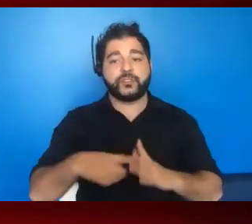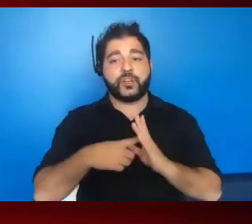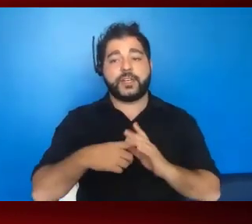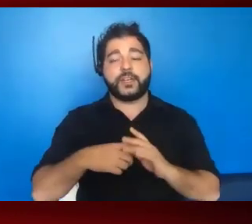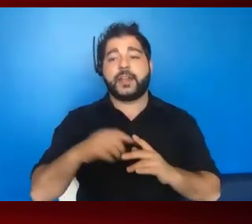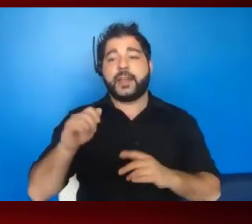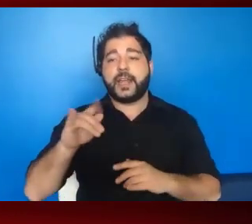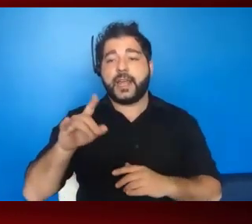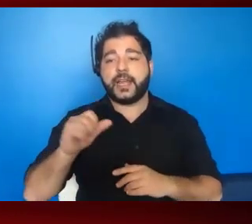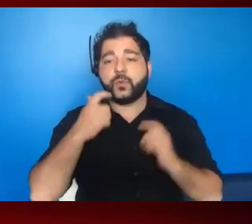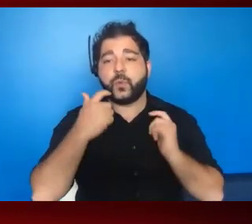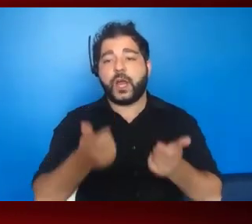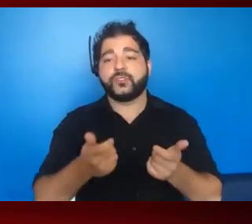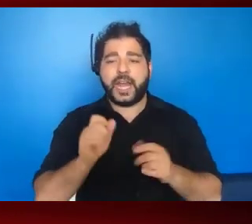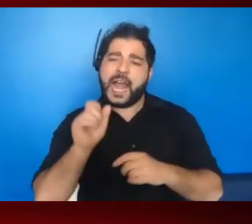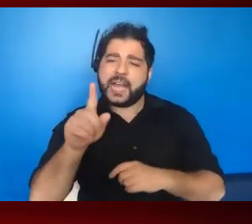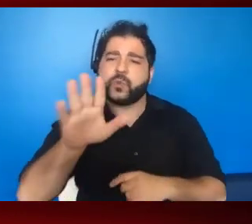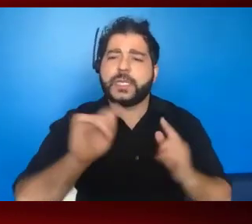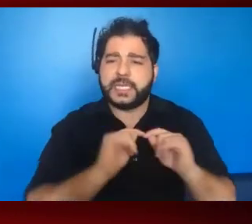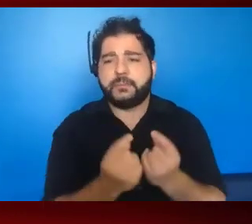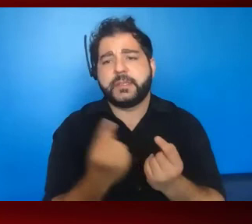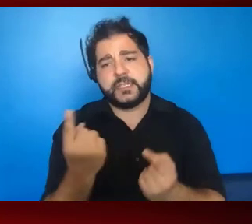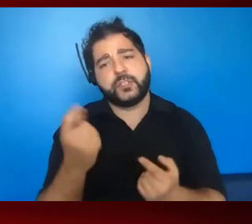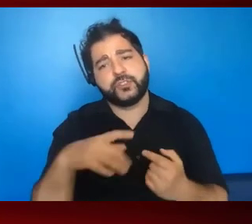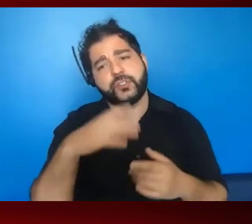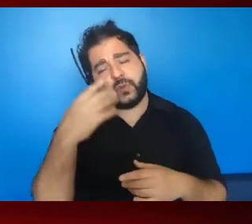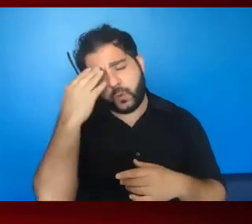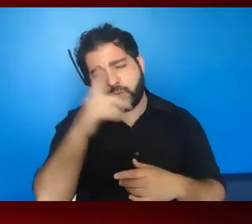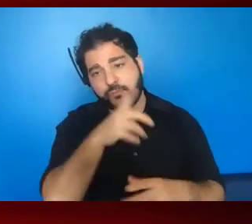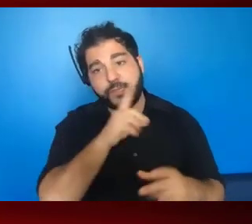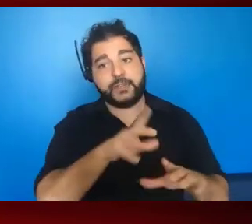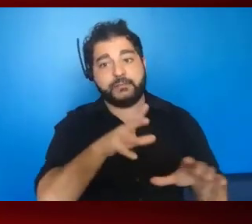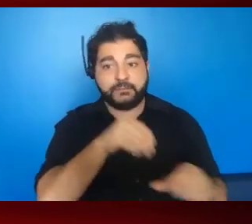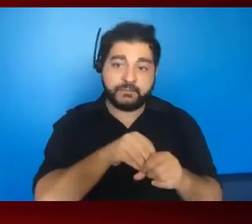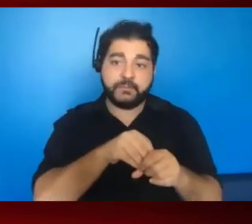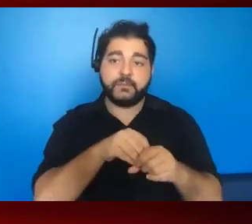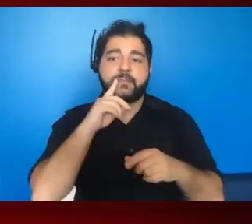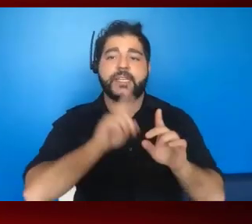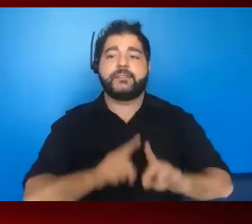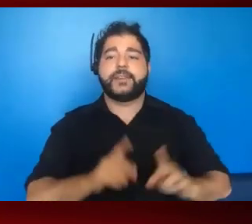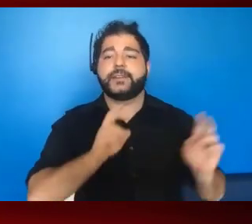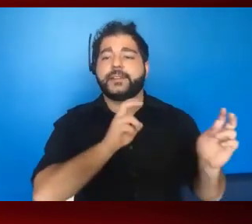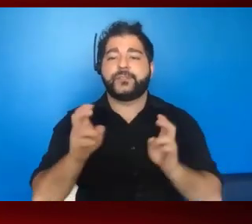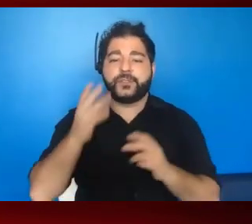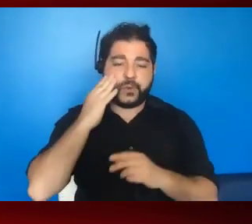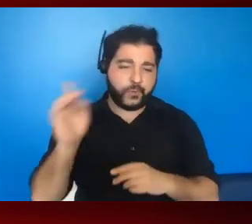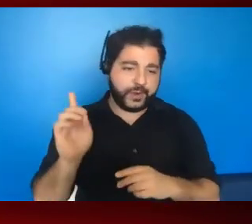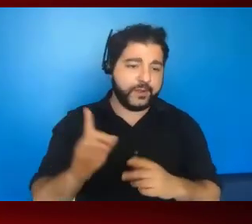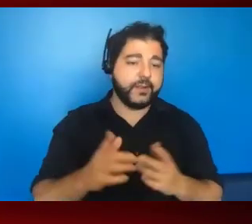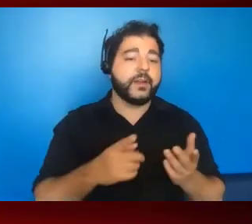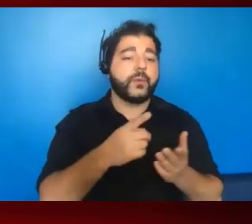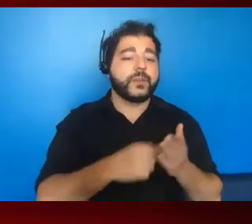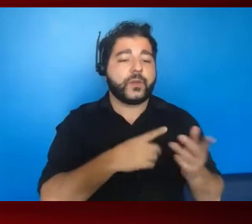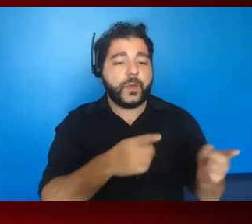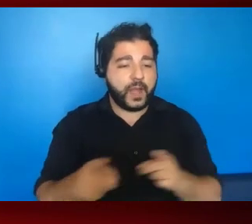ask your team, somebody will know who's really actively involved in the different issues to find out where they are and kind of save you the